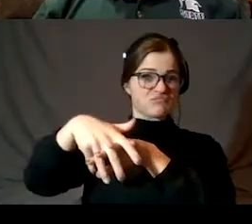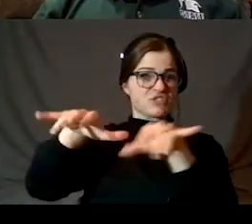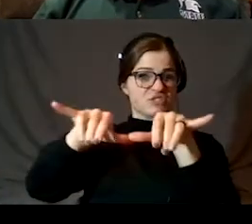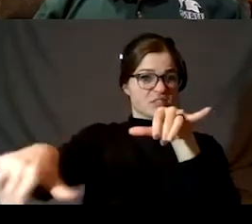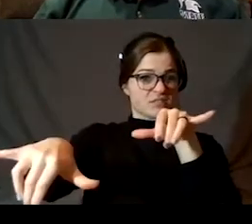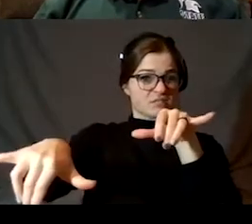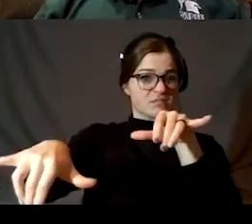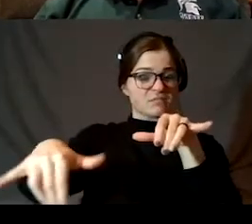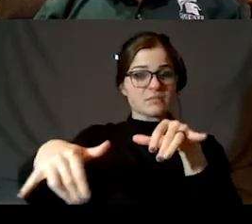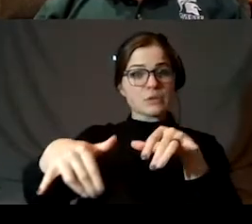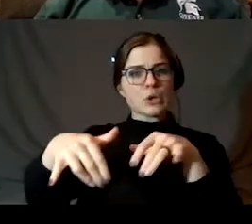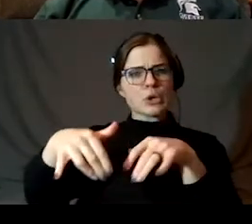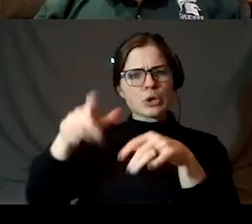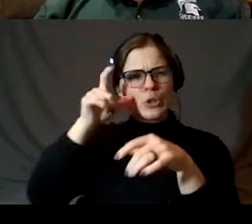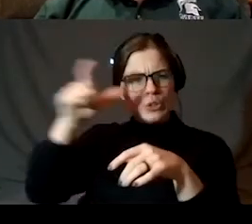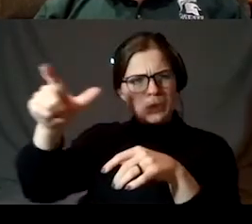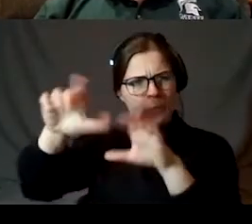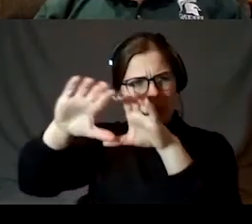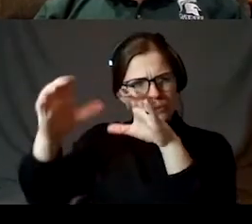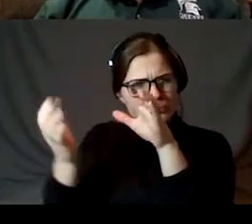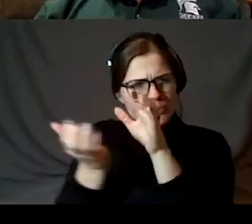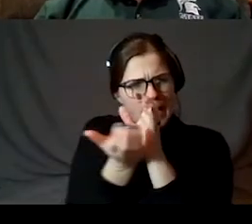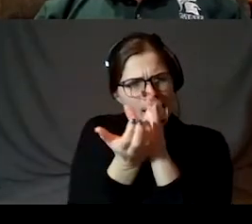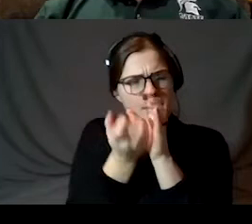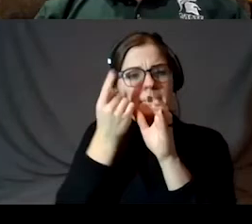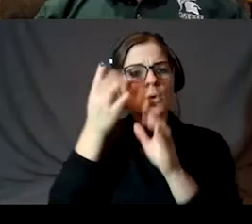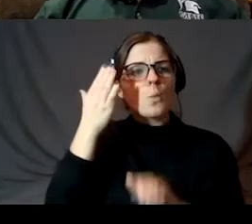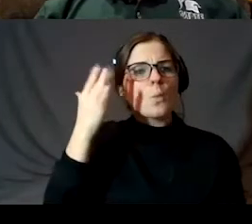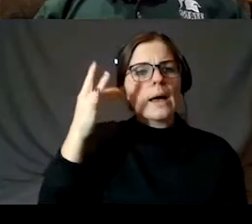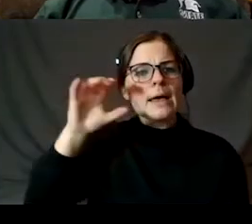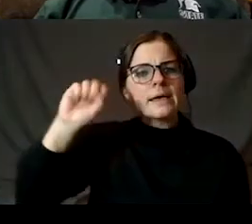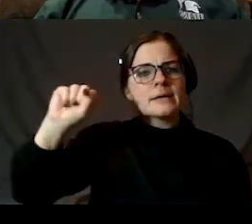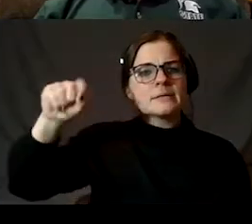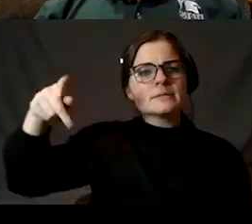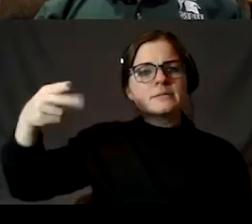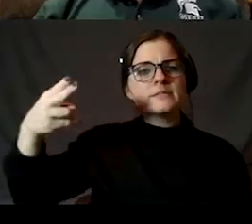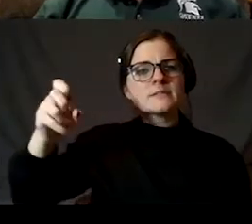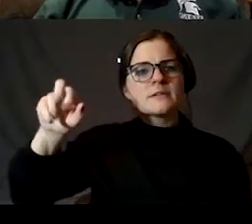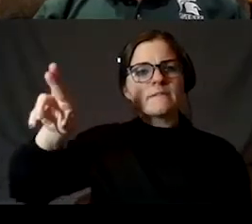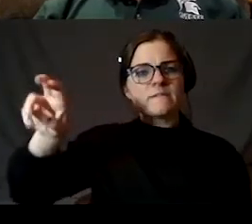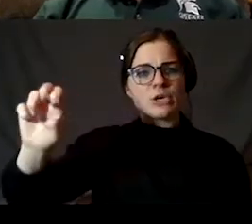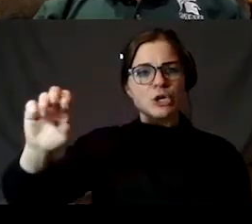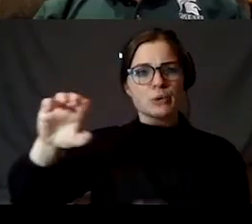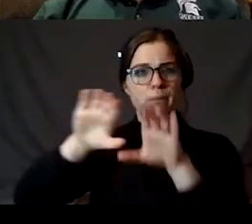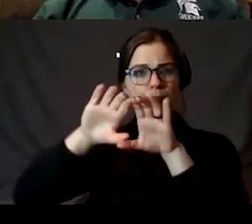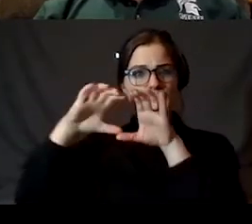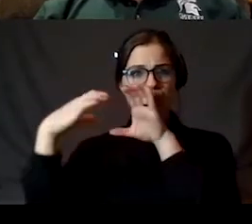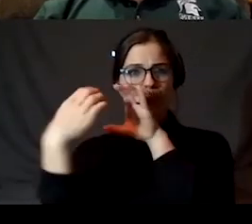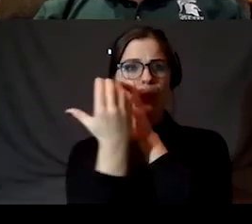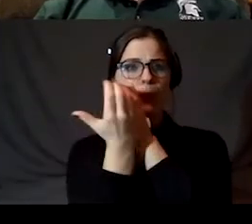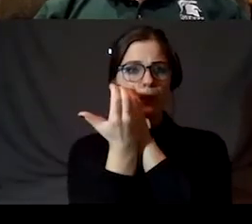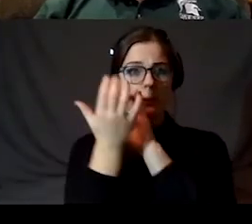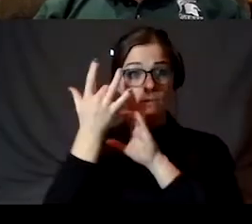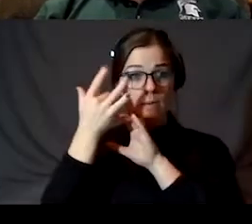The moon is round, but how do, what makes us think it's a sphere? How do we, you know, maybe it's just a flat